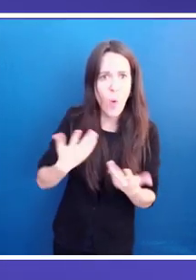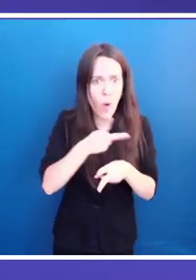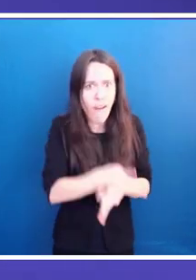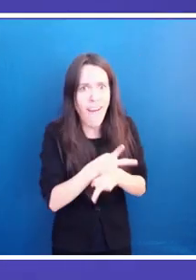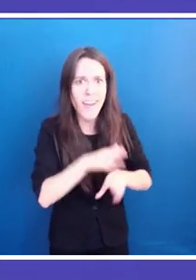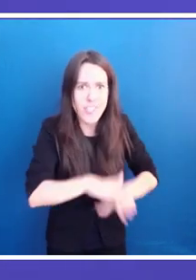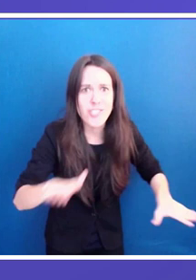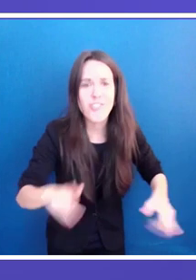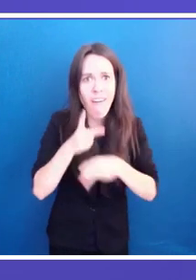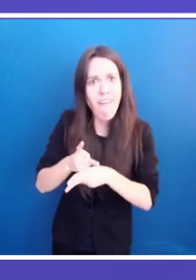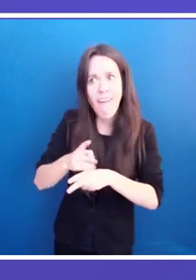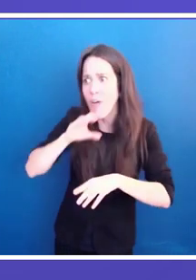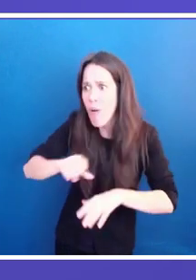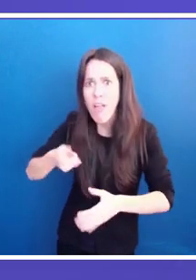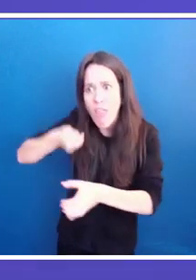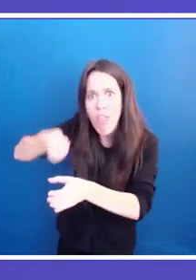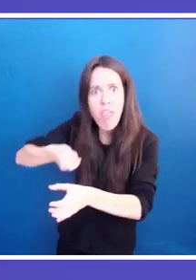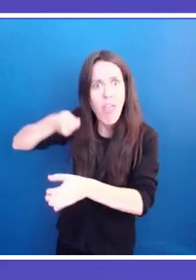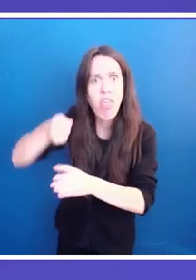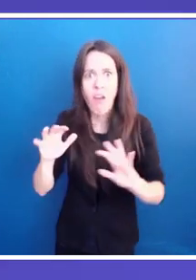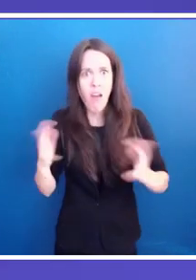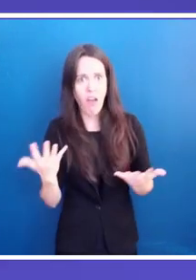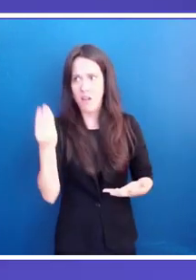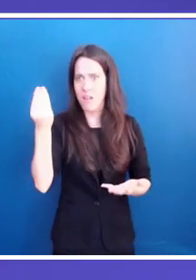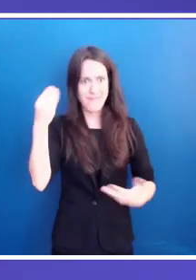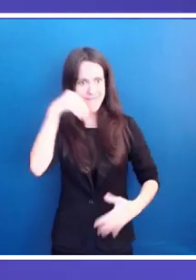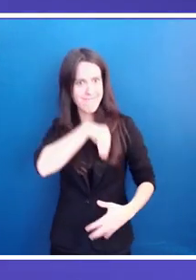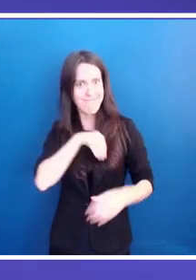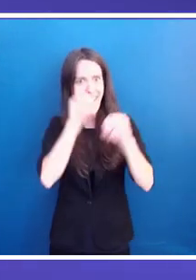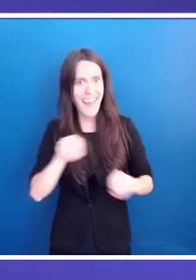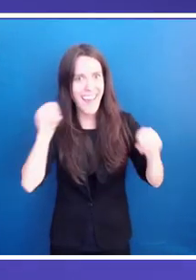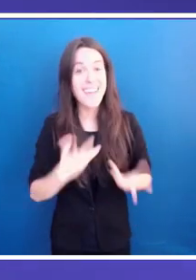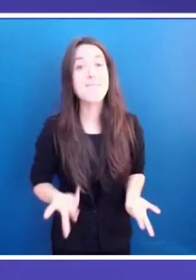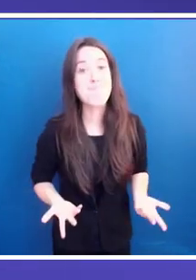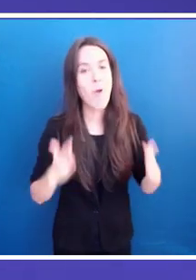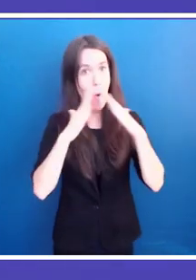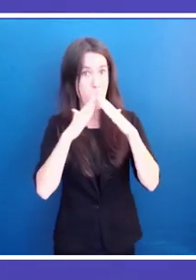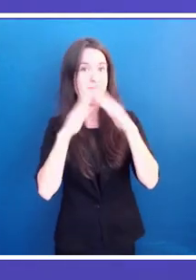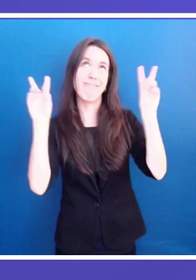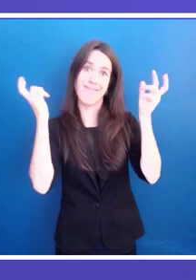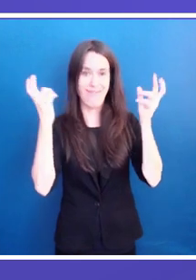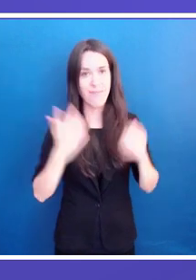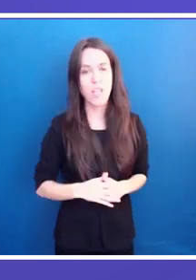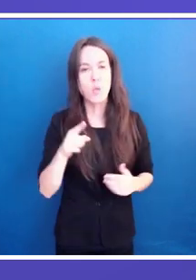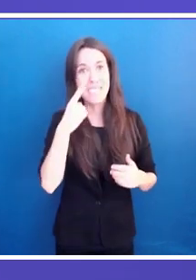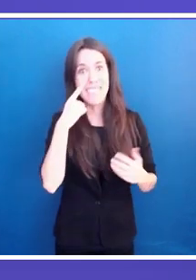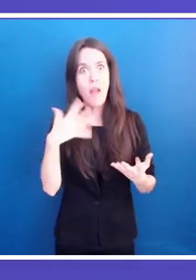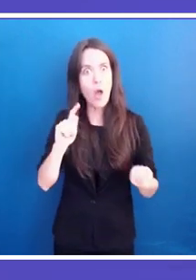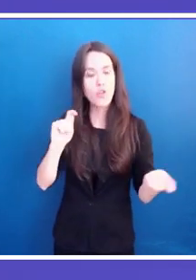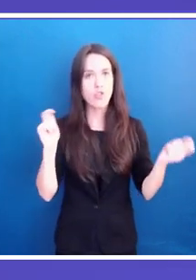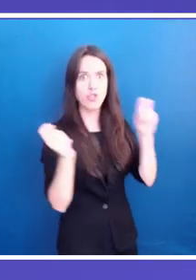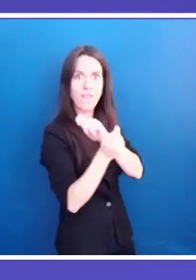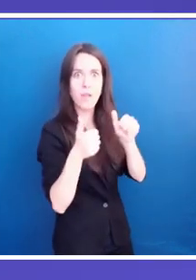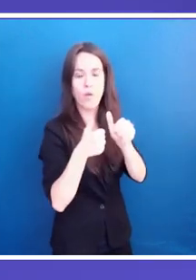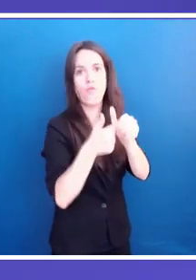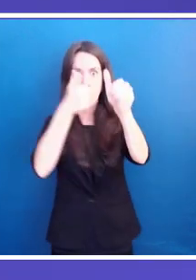the world, especially now that we have seen this major shift to remote work. Now